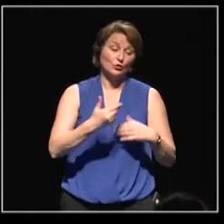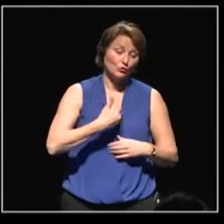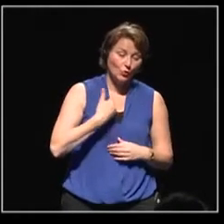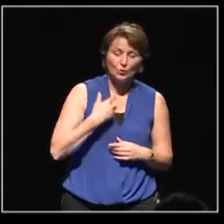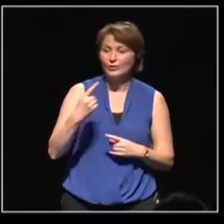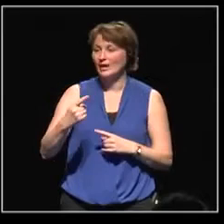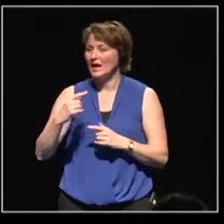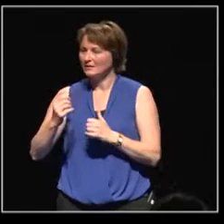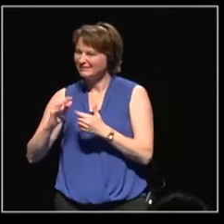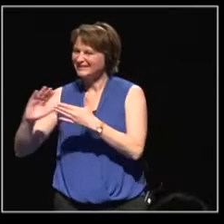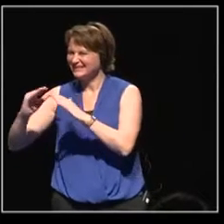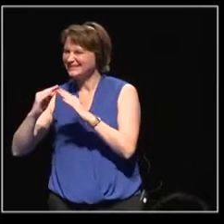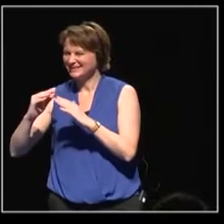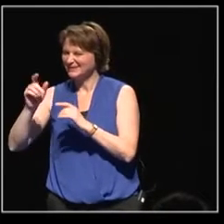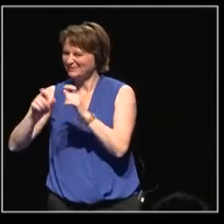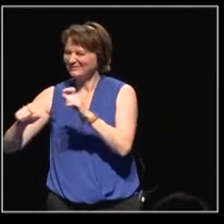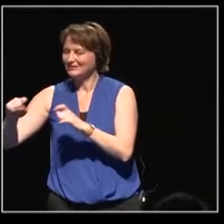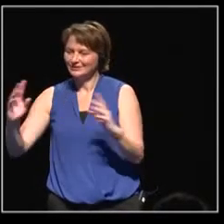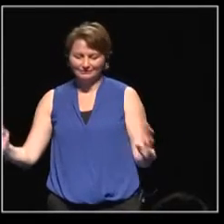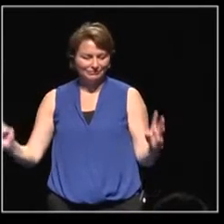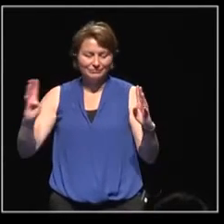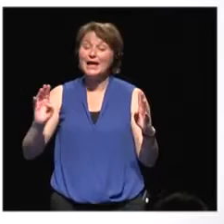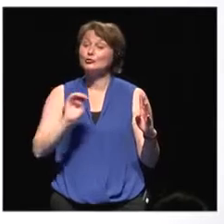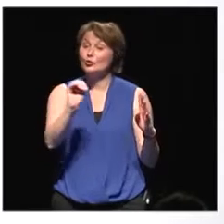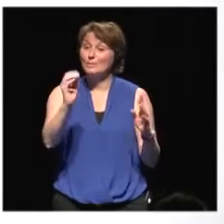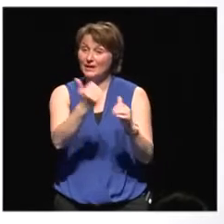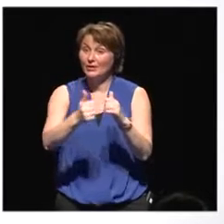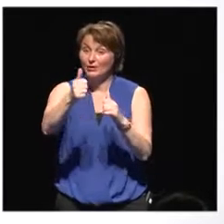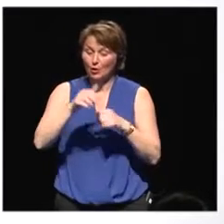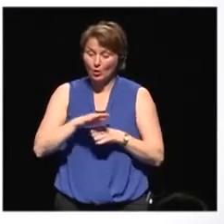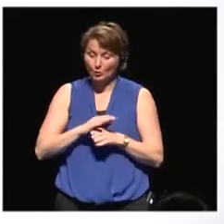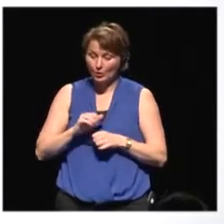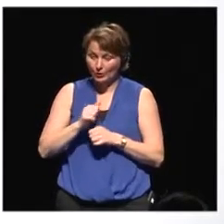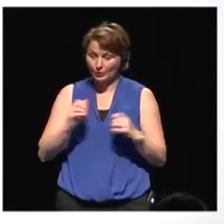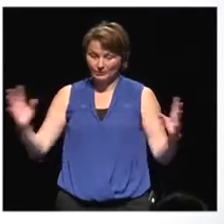European authorities and local authorities.